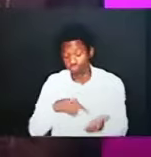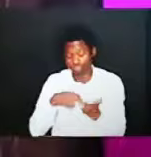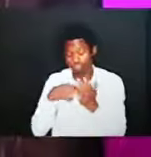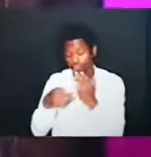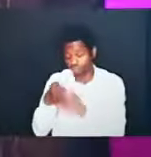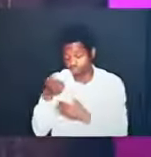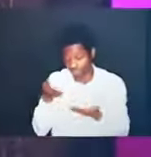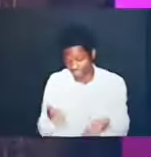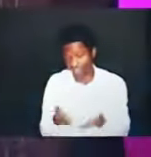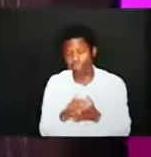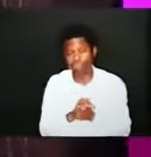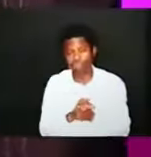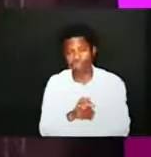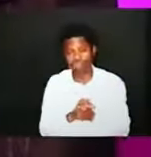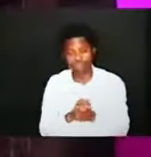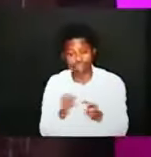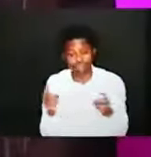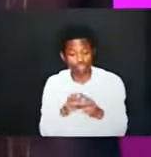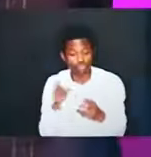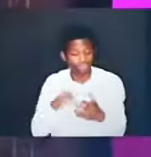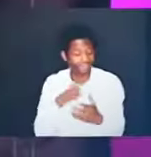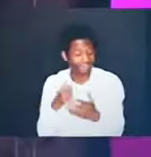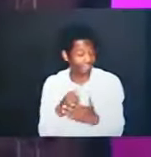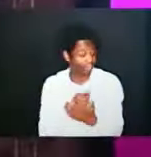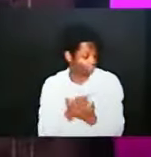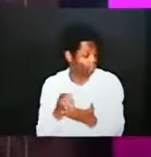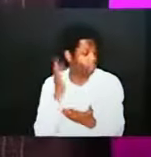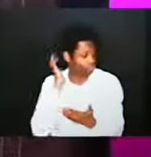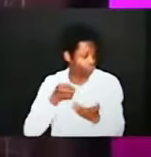we shall start discussing the church as